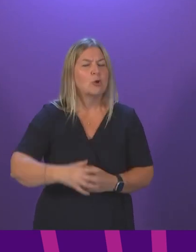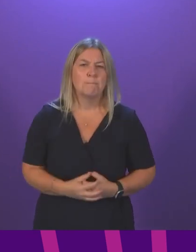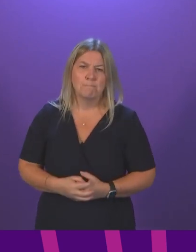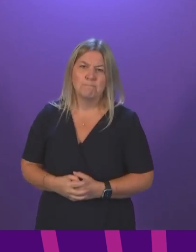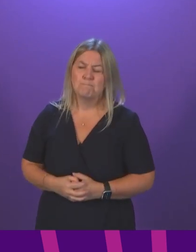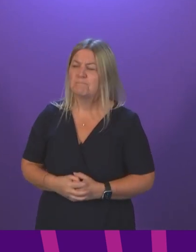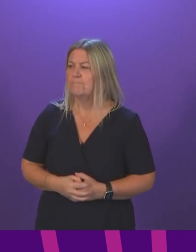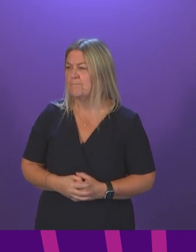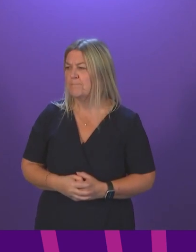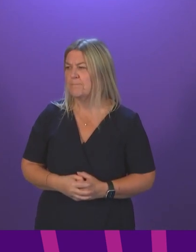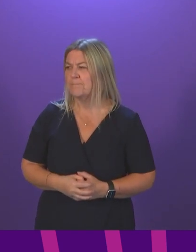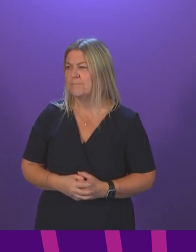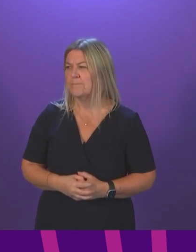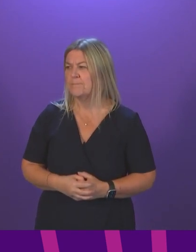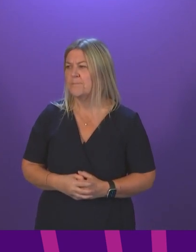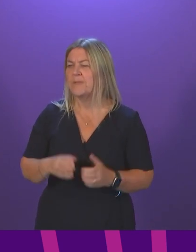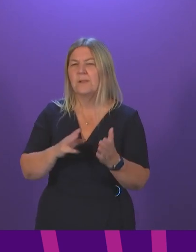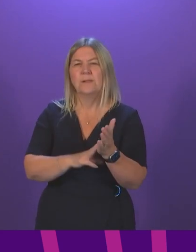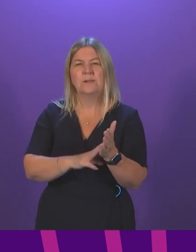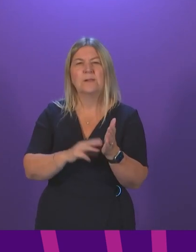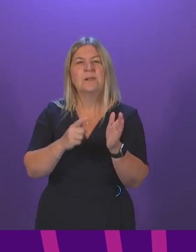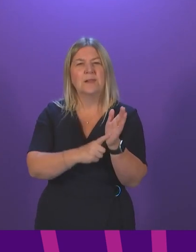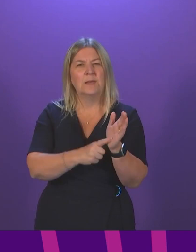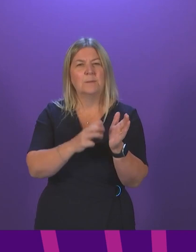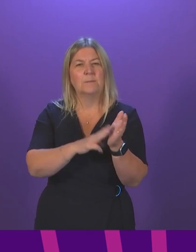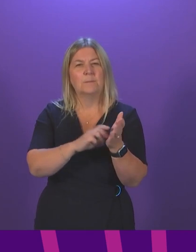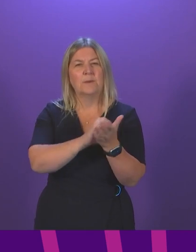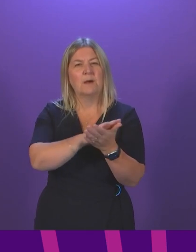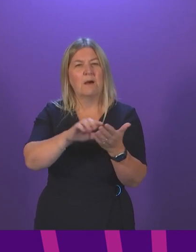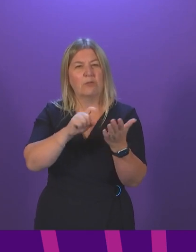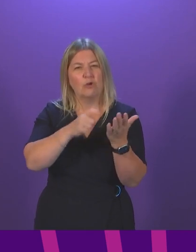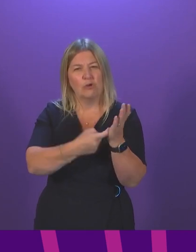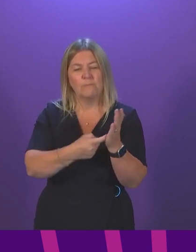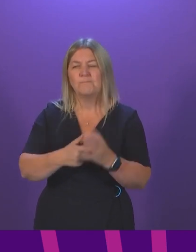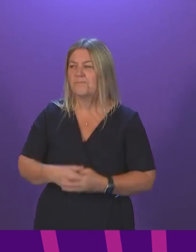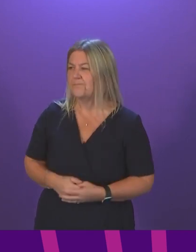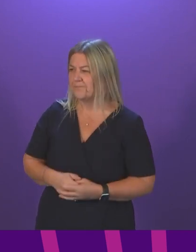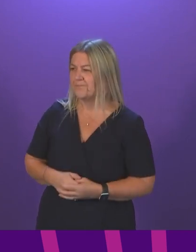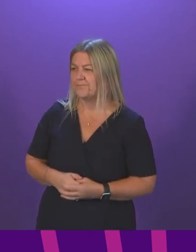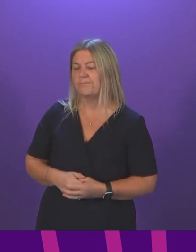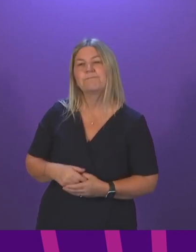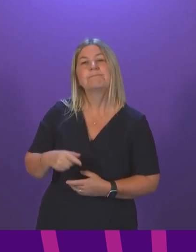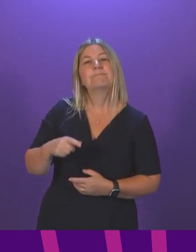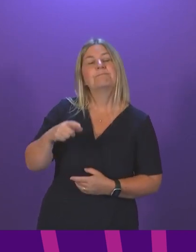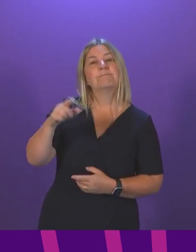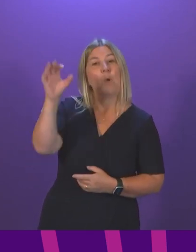Liam McArthur. Thank you. Orkney has written to those engaged with CAMHS in my constituency warning that a lack of capacity